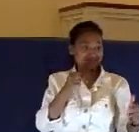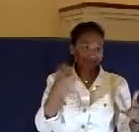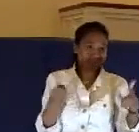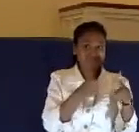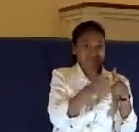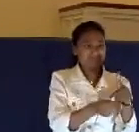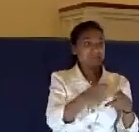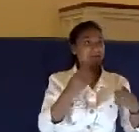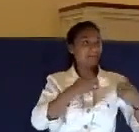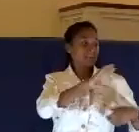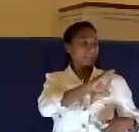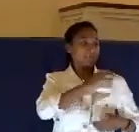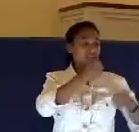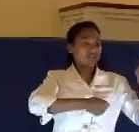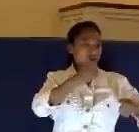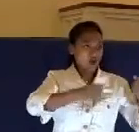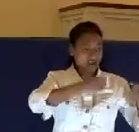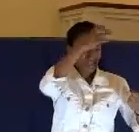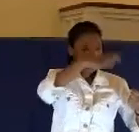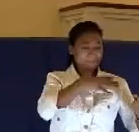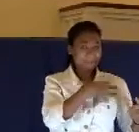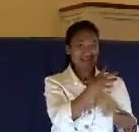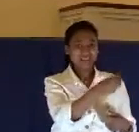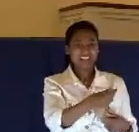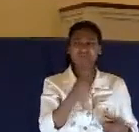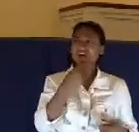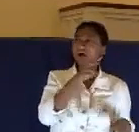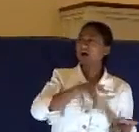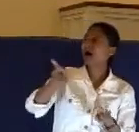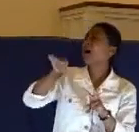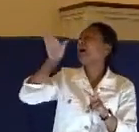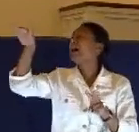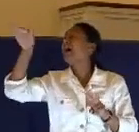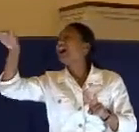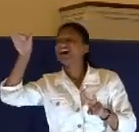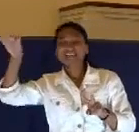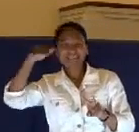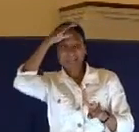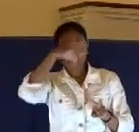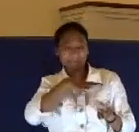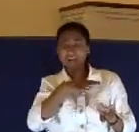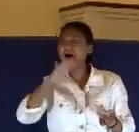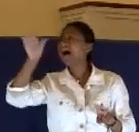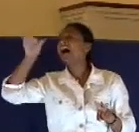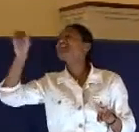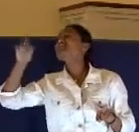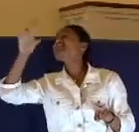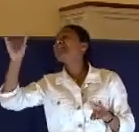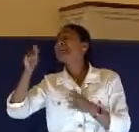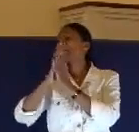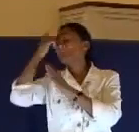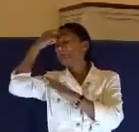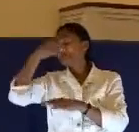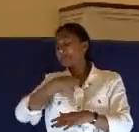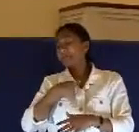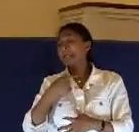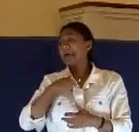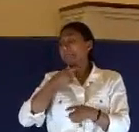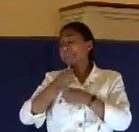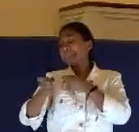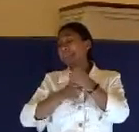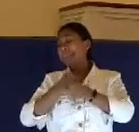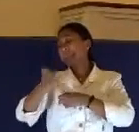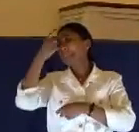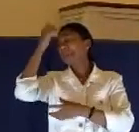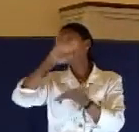I remember as he was leaving, he stood up, looked out the window, the barred window at me, and he said, pray for me, preacher. I'm being persecuted